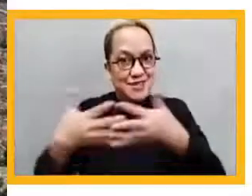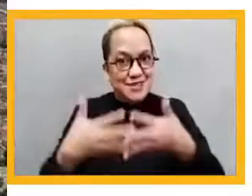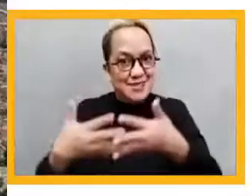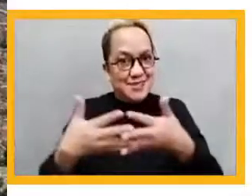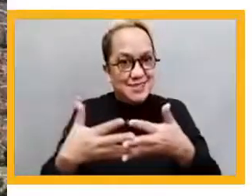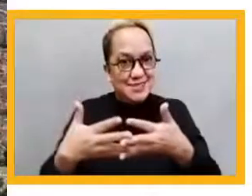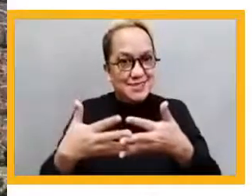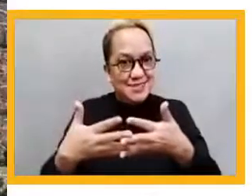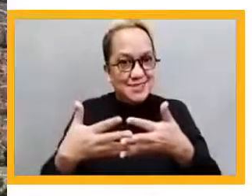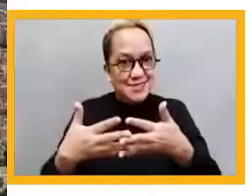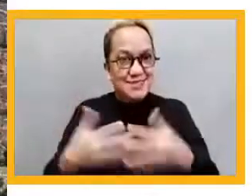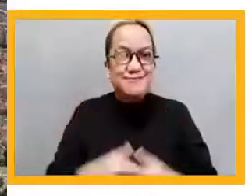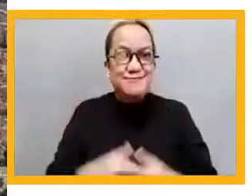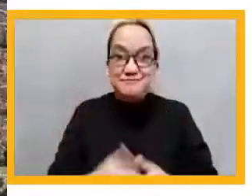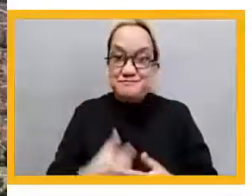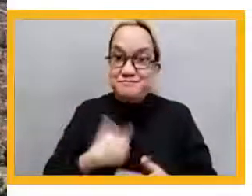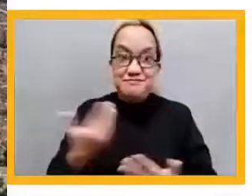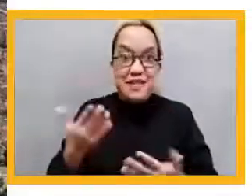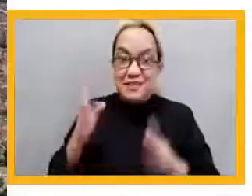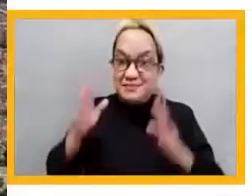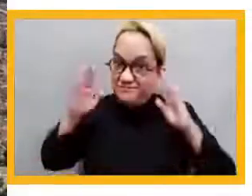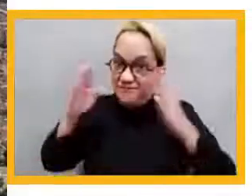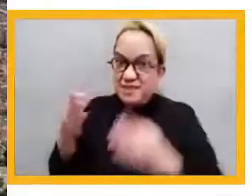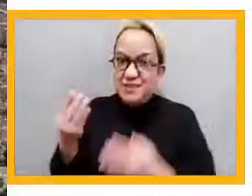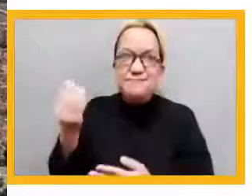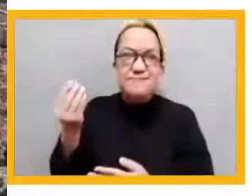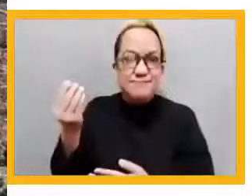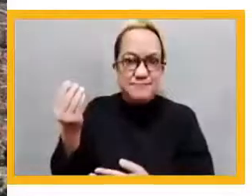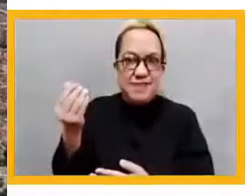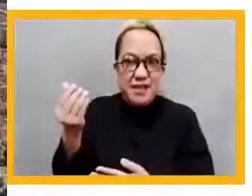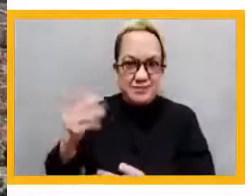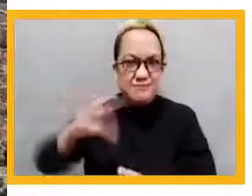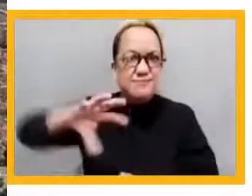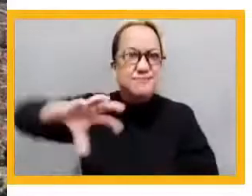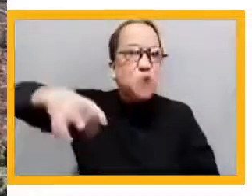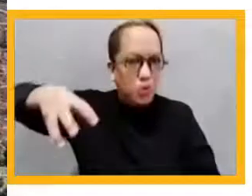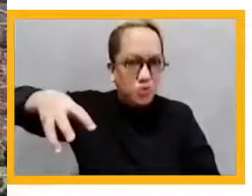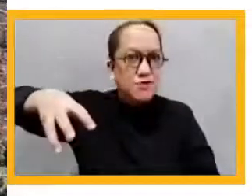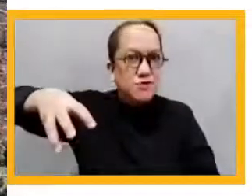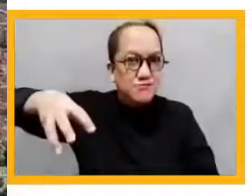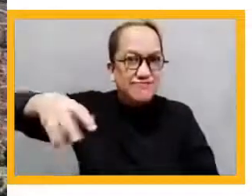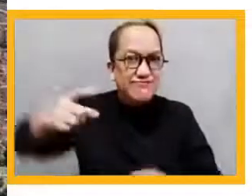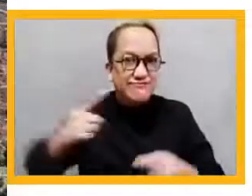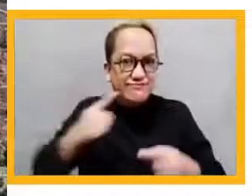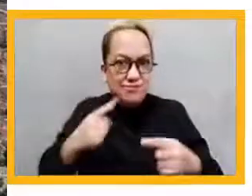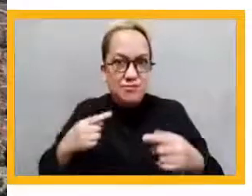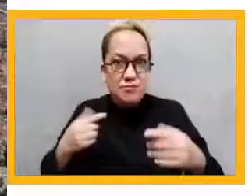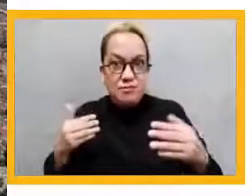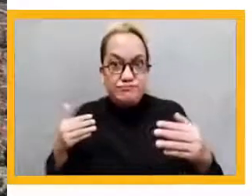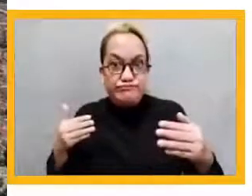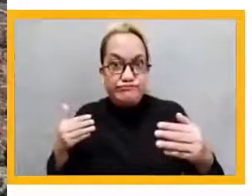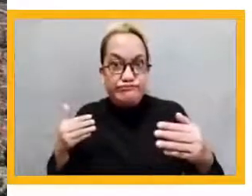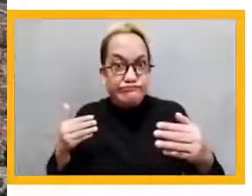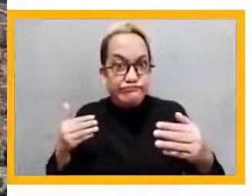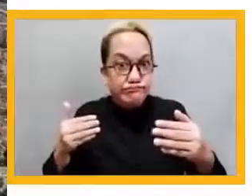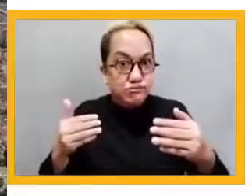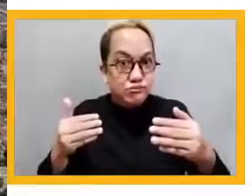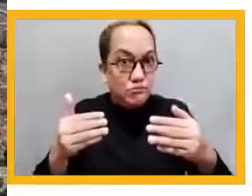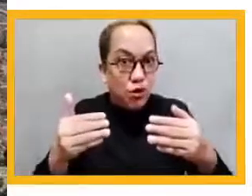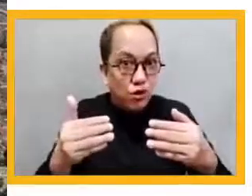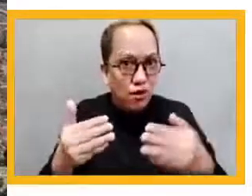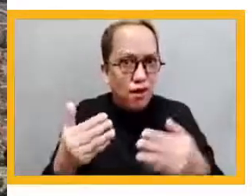SLAC region has advanced significantly in access and coverage, but we still have so many problems of quality.